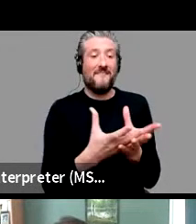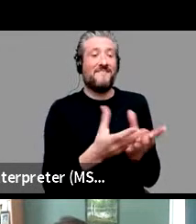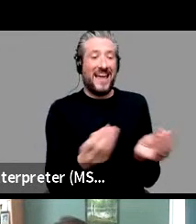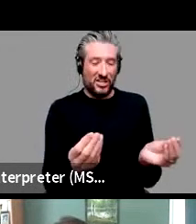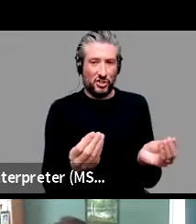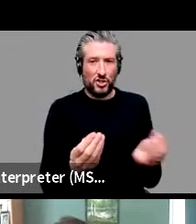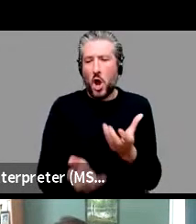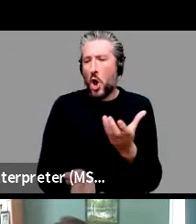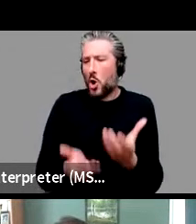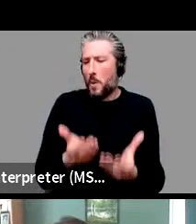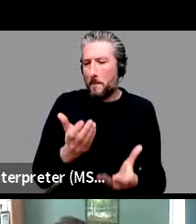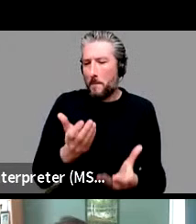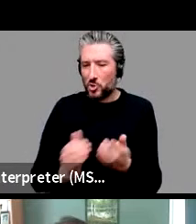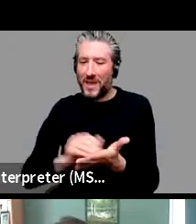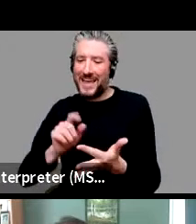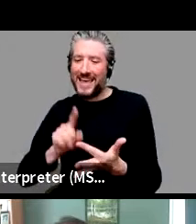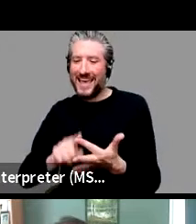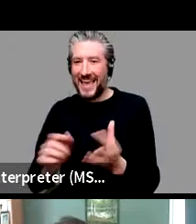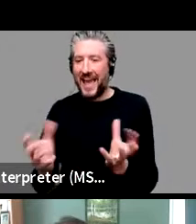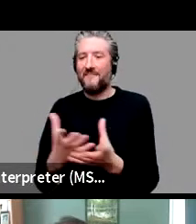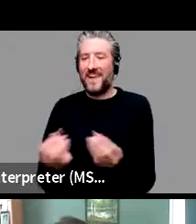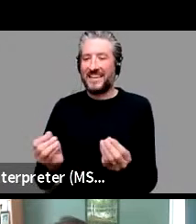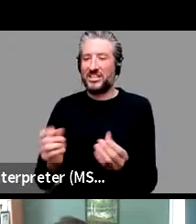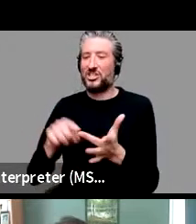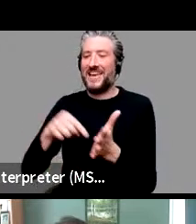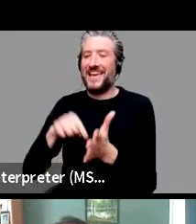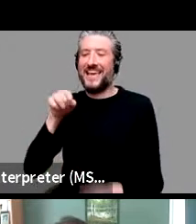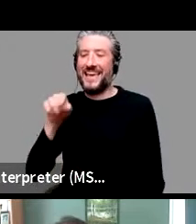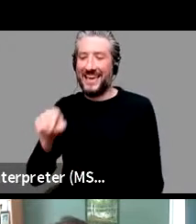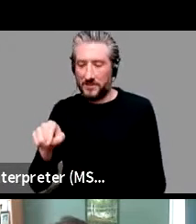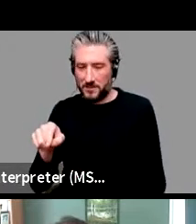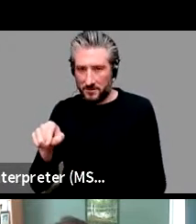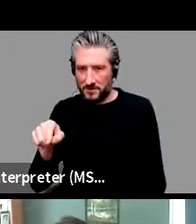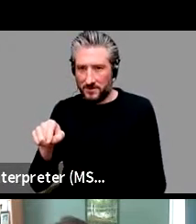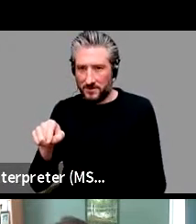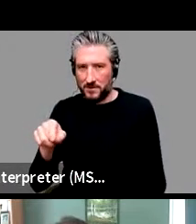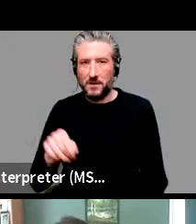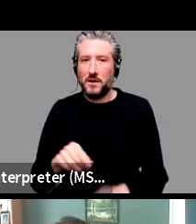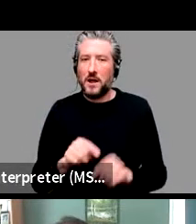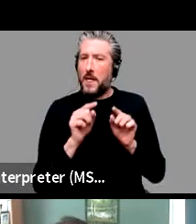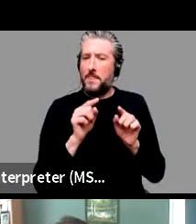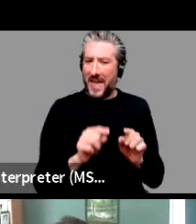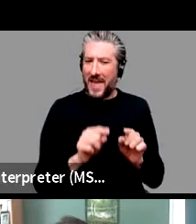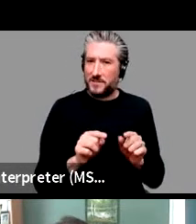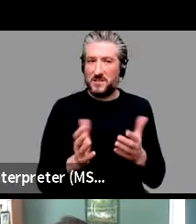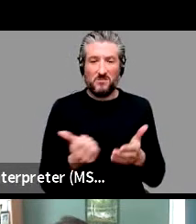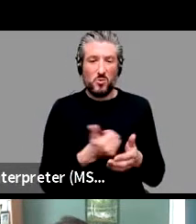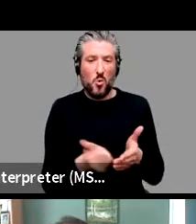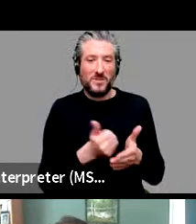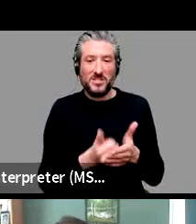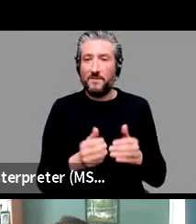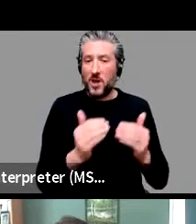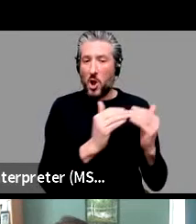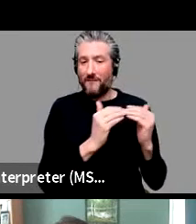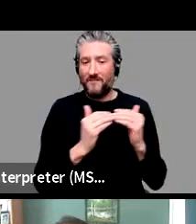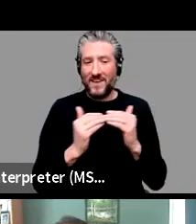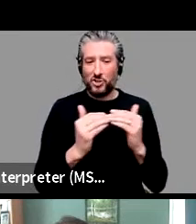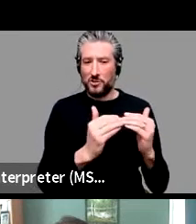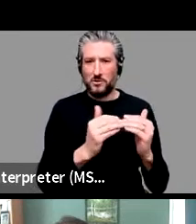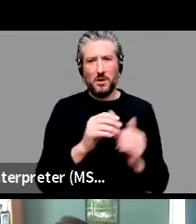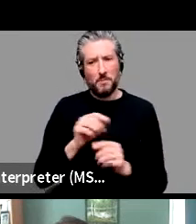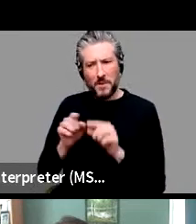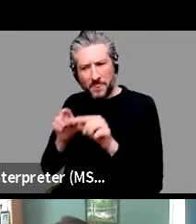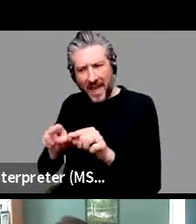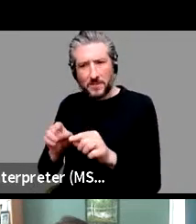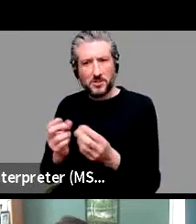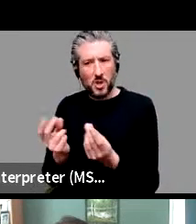because we want to speak like others in our community. That's a con that's a normative convention. It would be quicker. We would understand it to say he